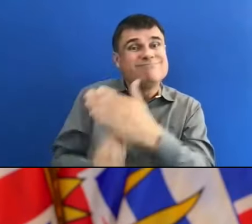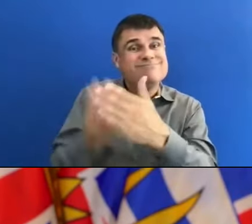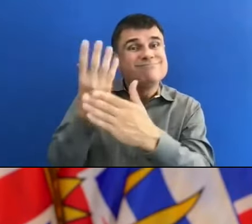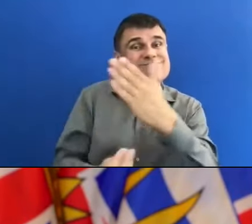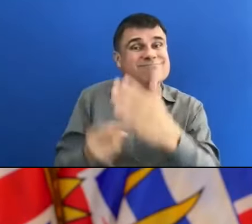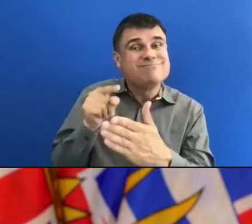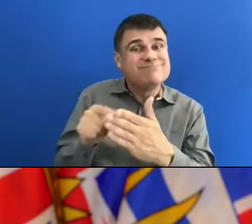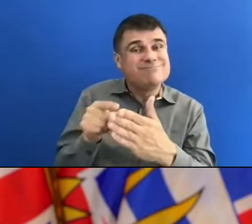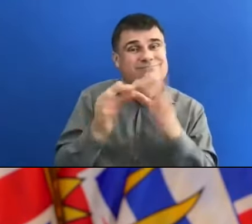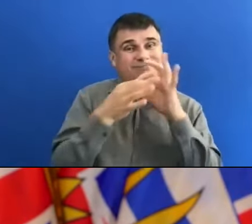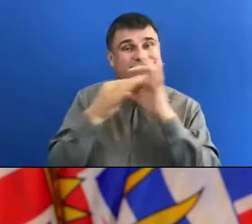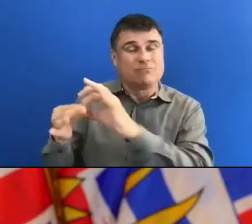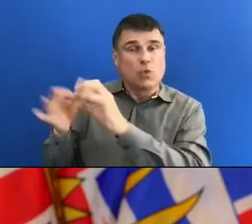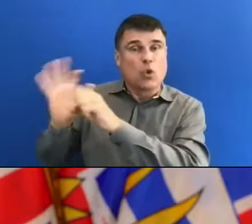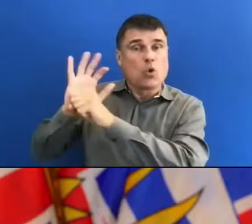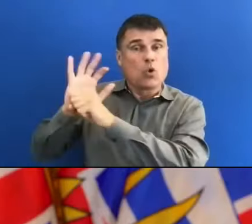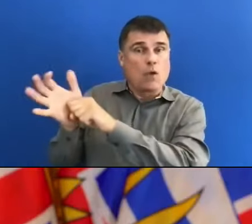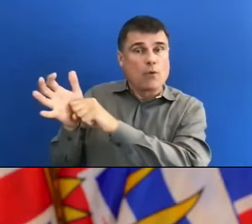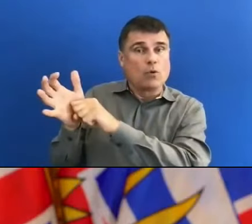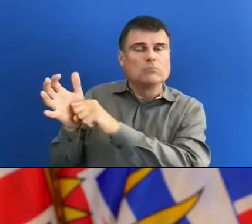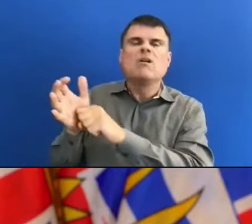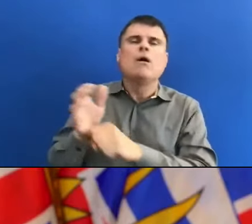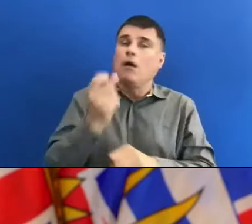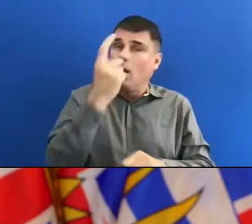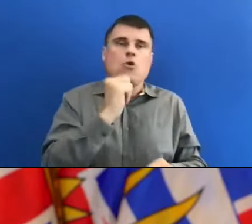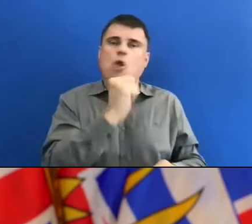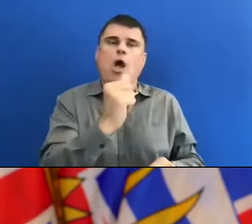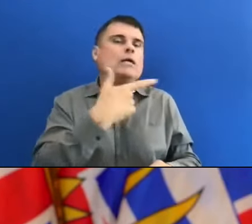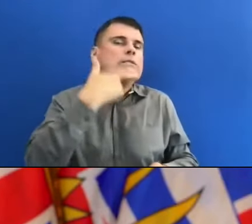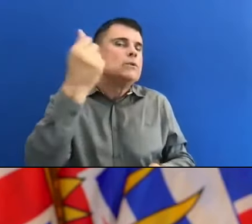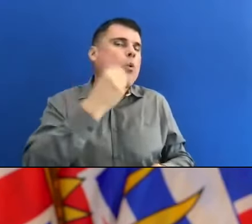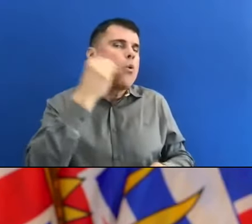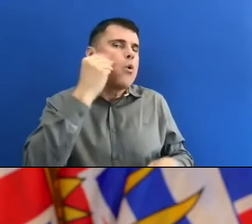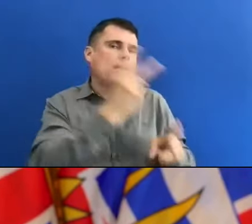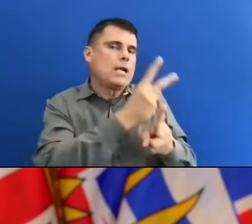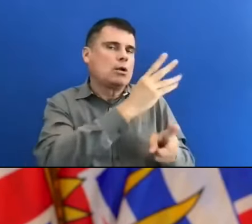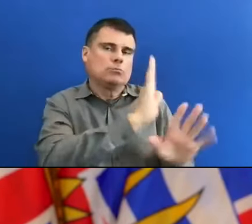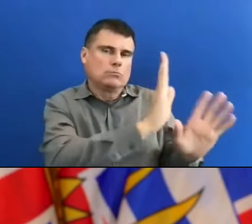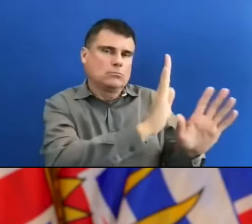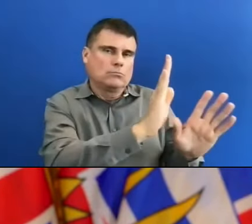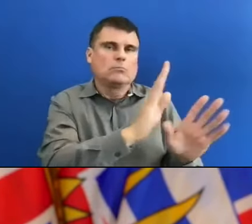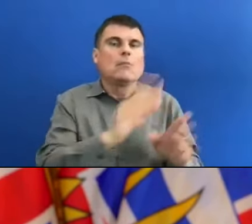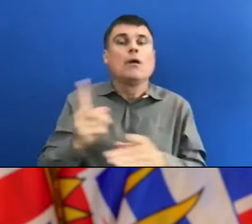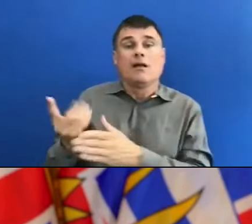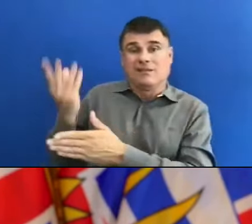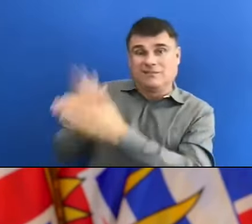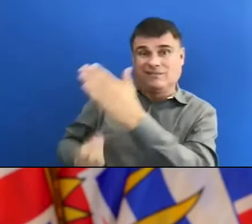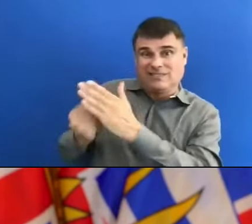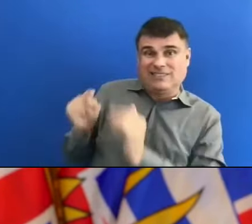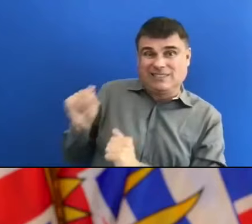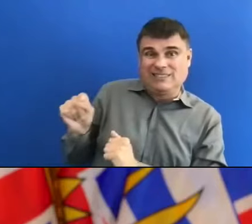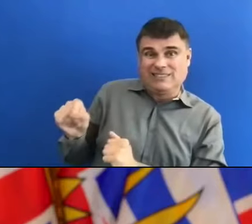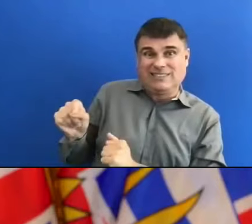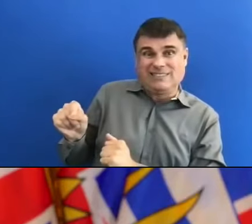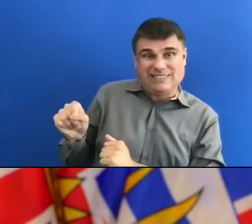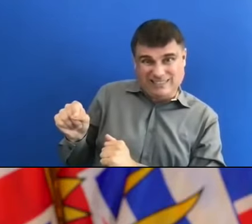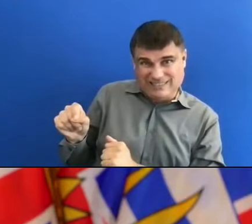-term case counts, long-term care, that, you know, up to 1